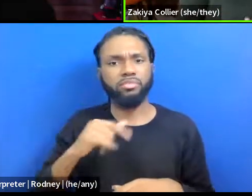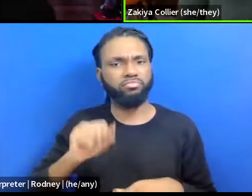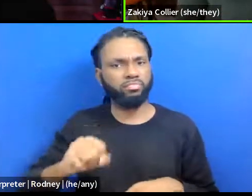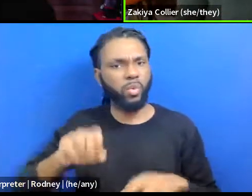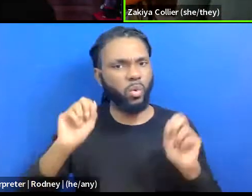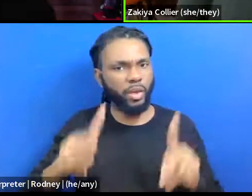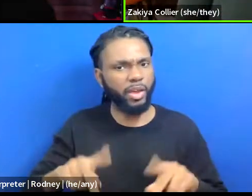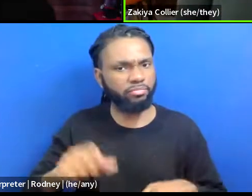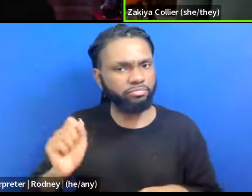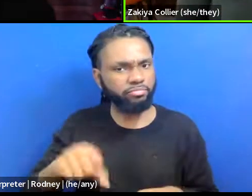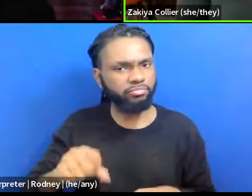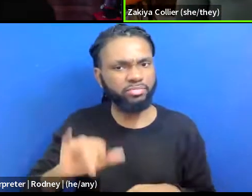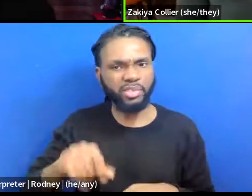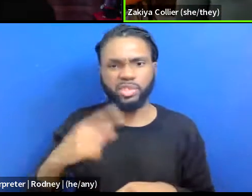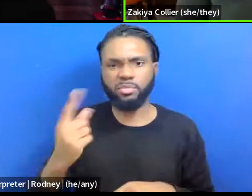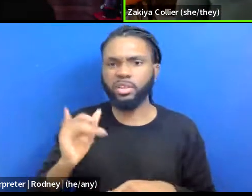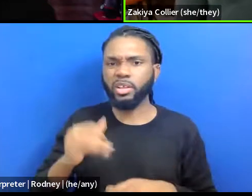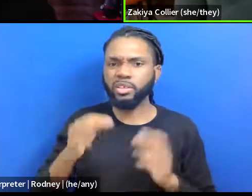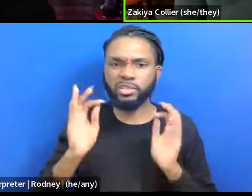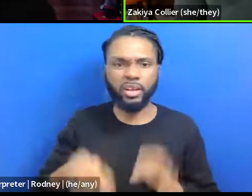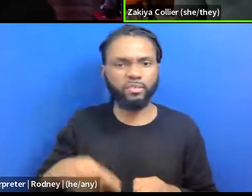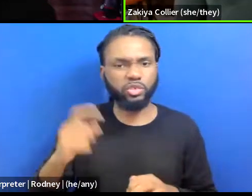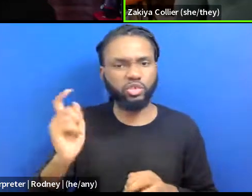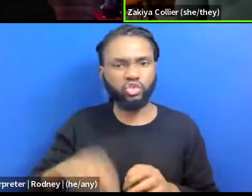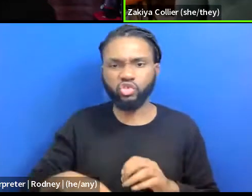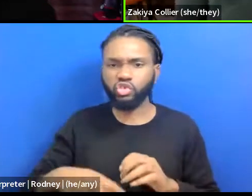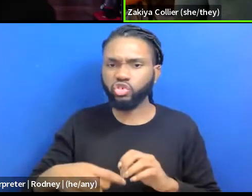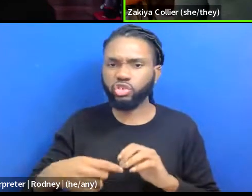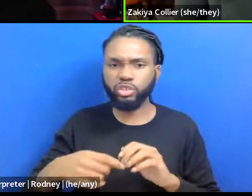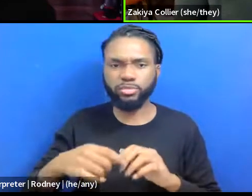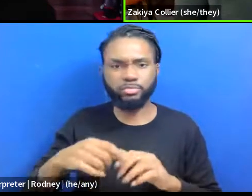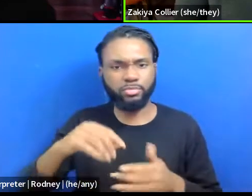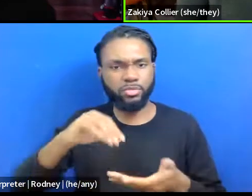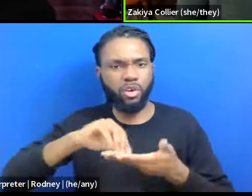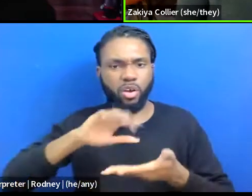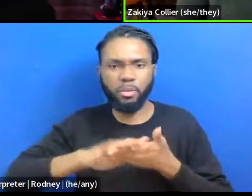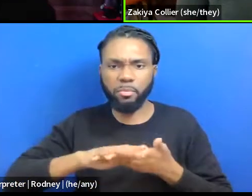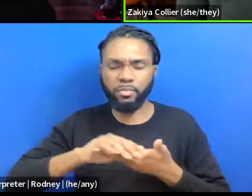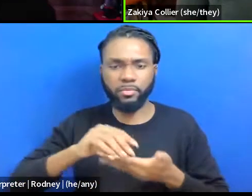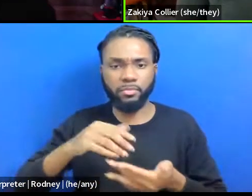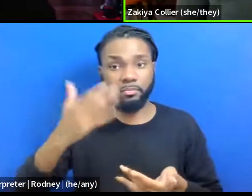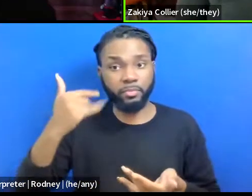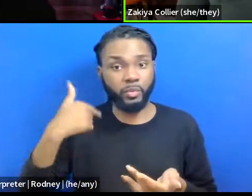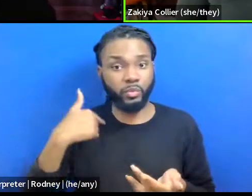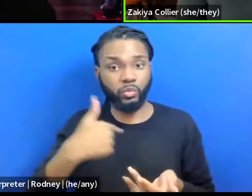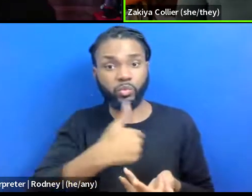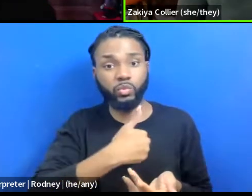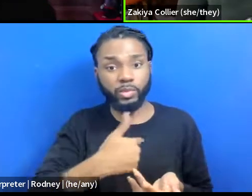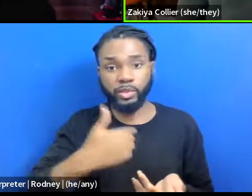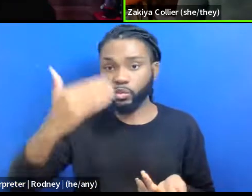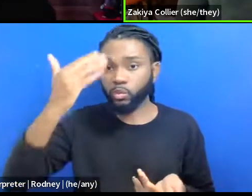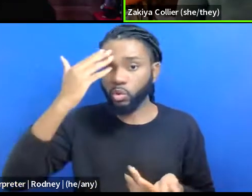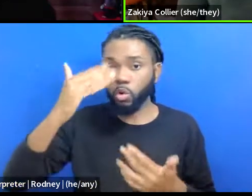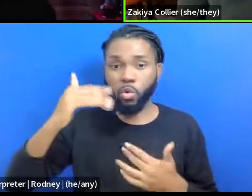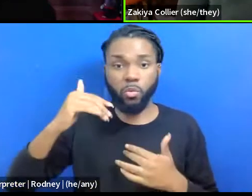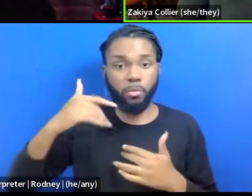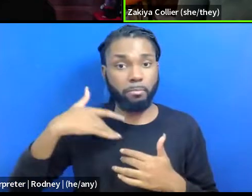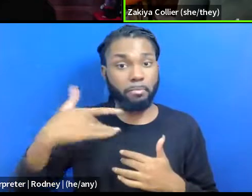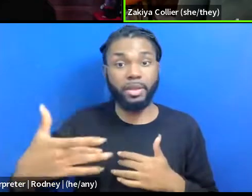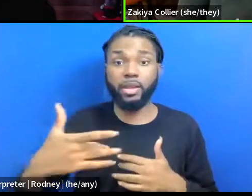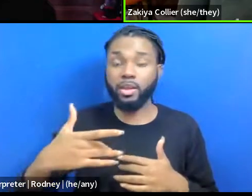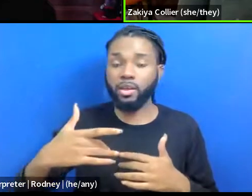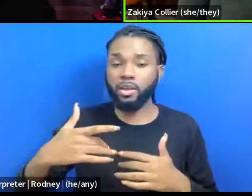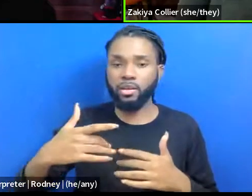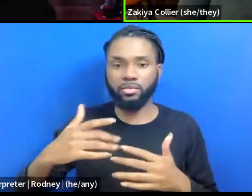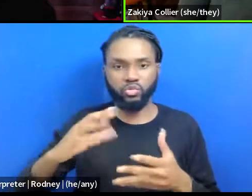this is something that definitely needs to be documented because we are aware of how the story gets changed really